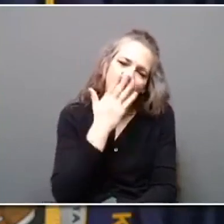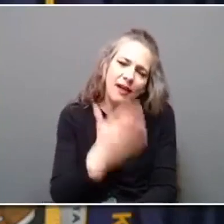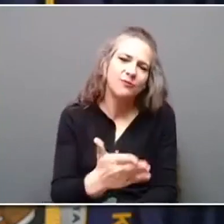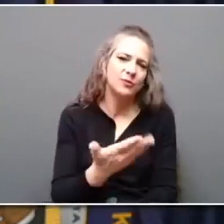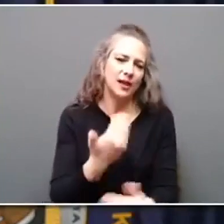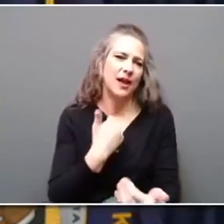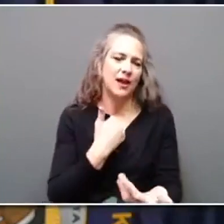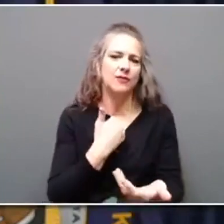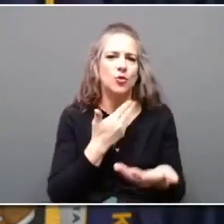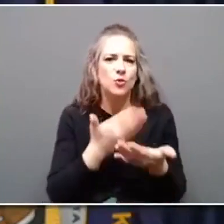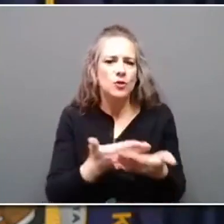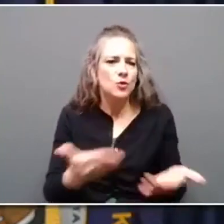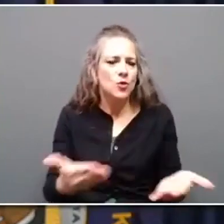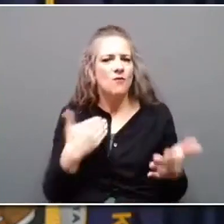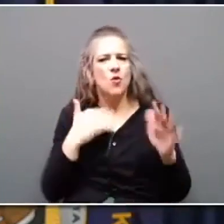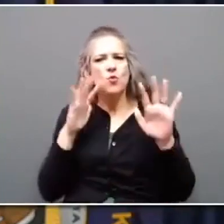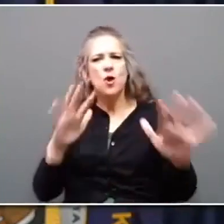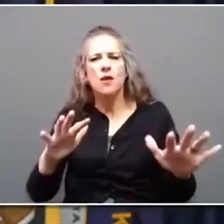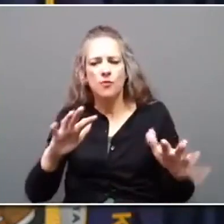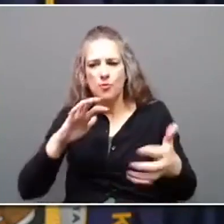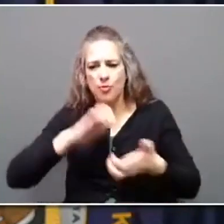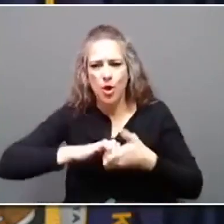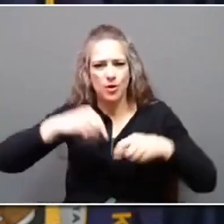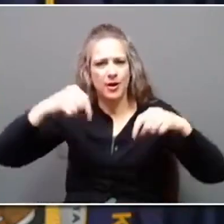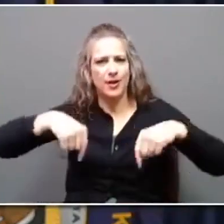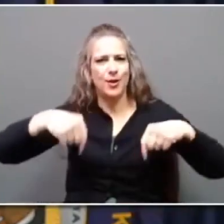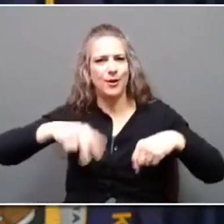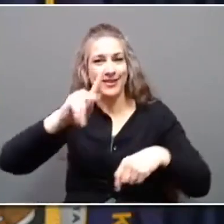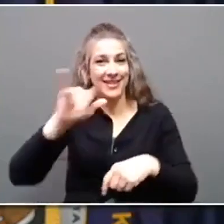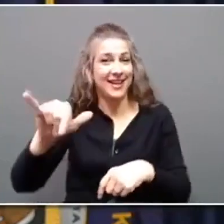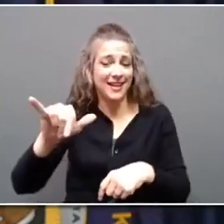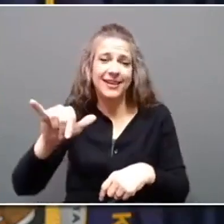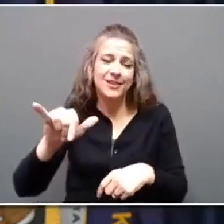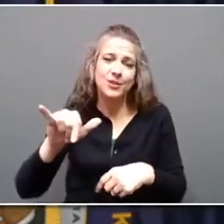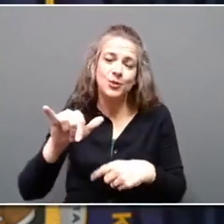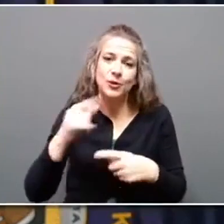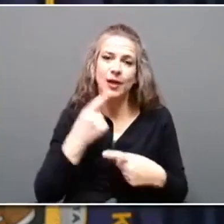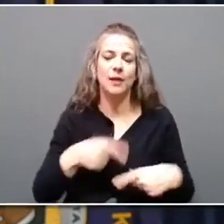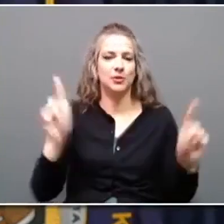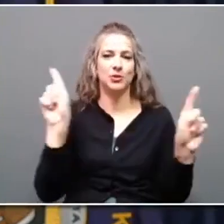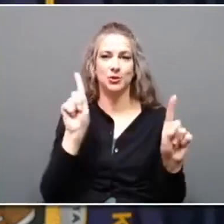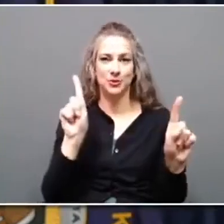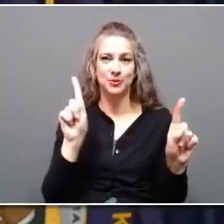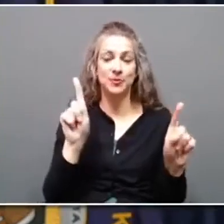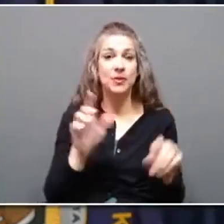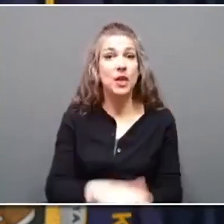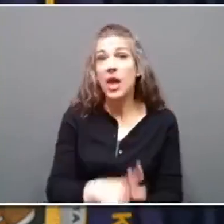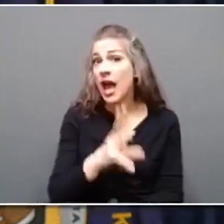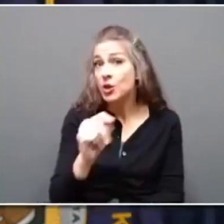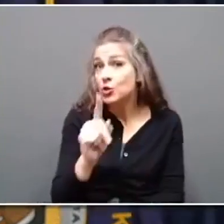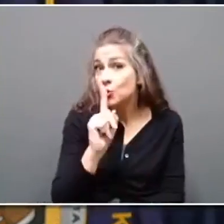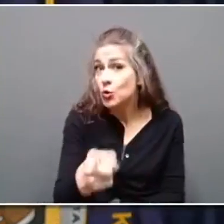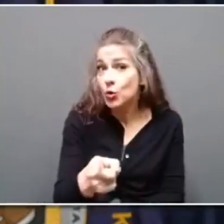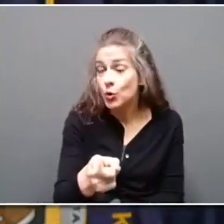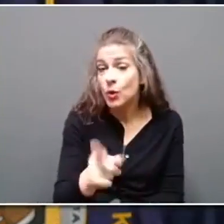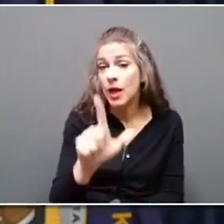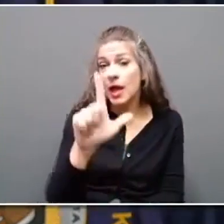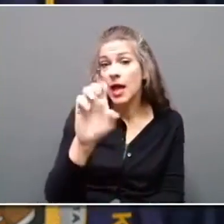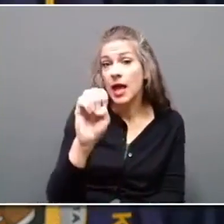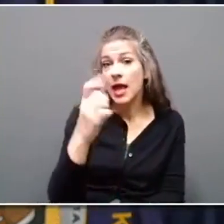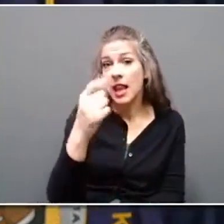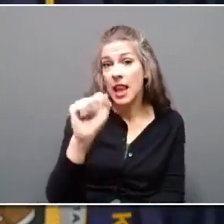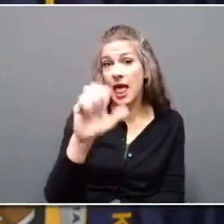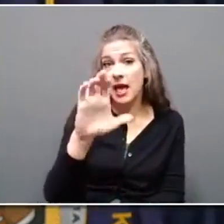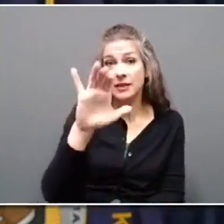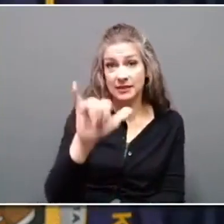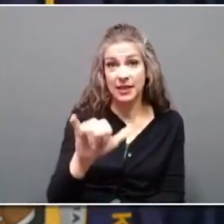have such great partners in the state, the Commonwealth, to get the work done together. And the reality is that legacy pollution like this continues to